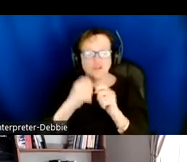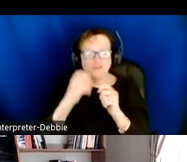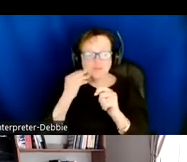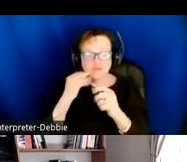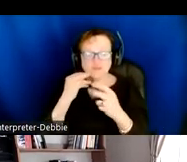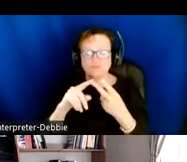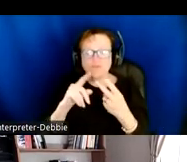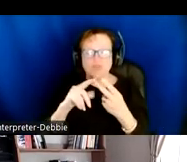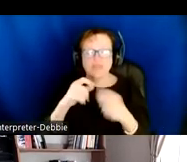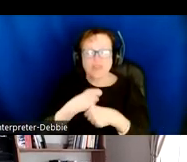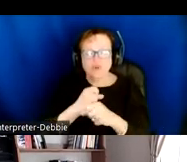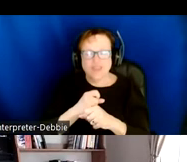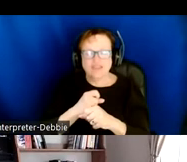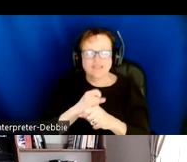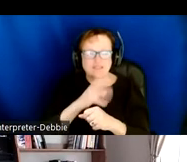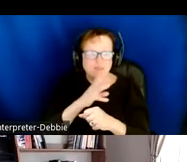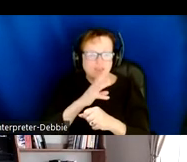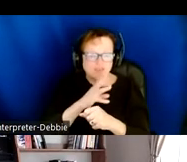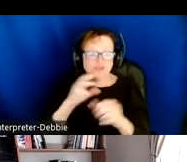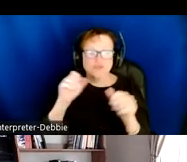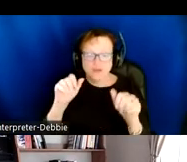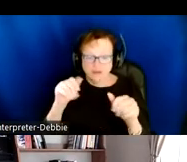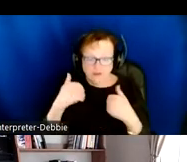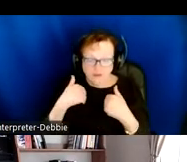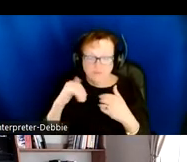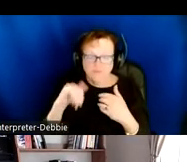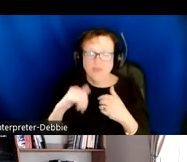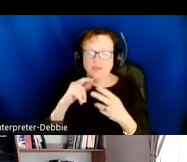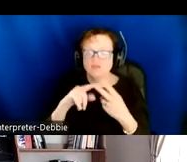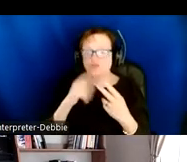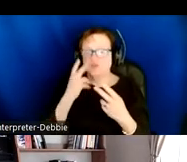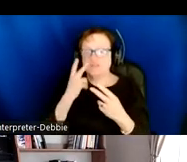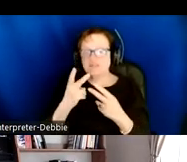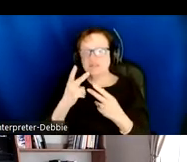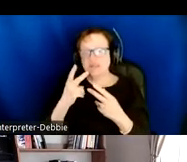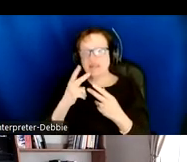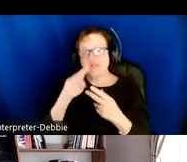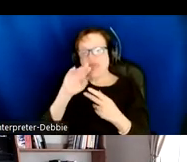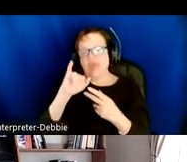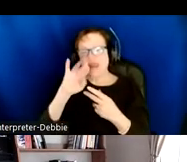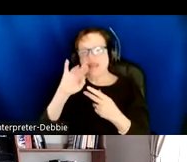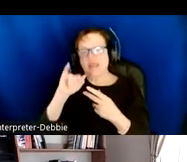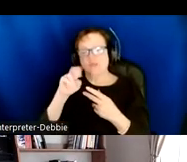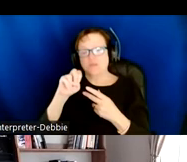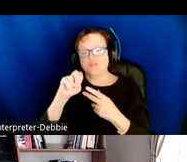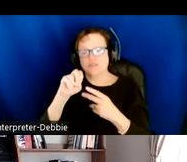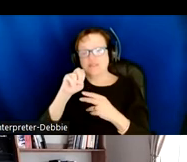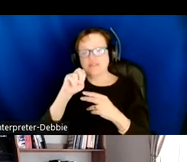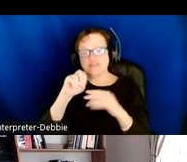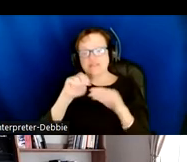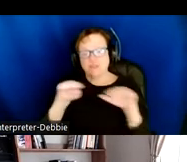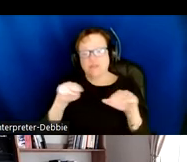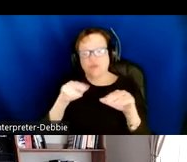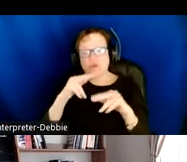So we've tried very hard to look forward and view the image project as a platform that can be built upon so that